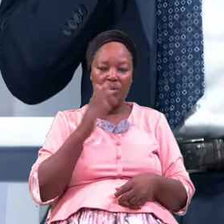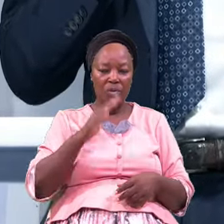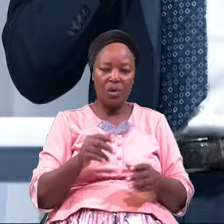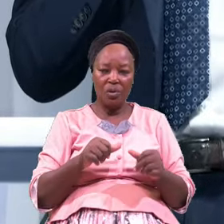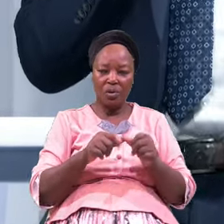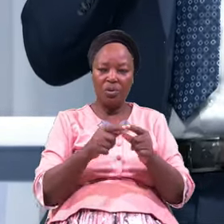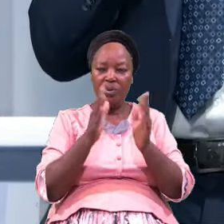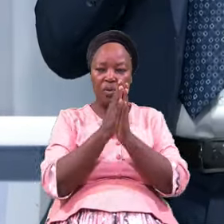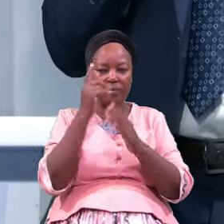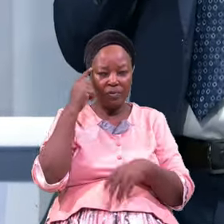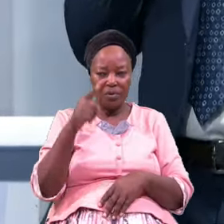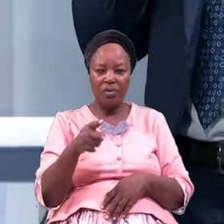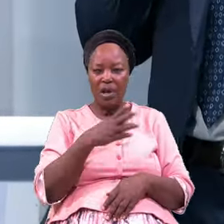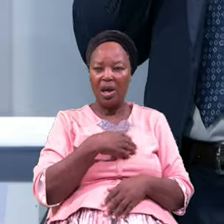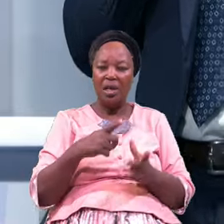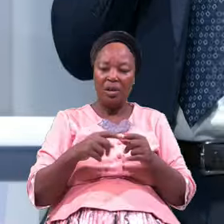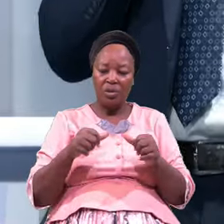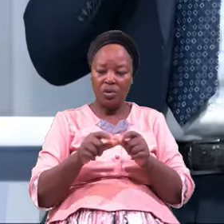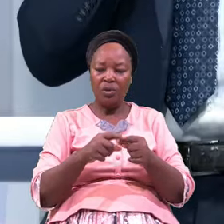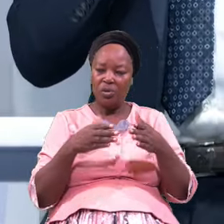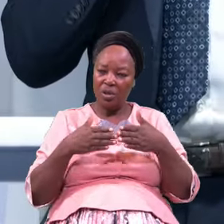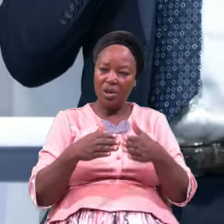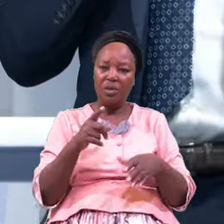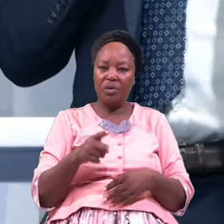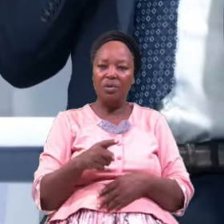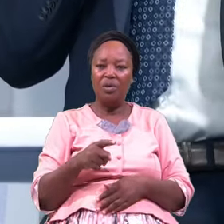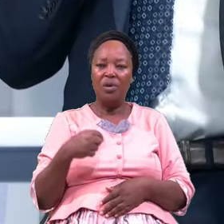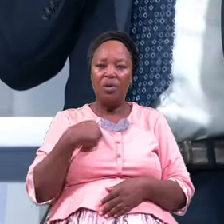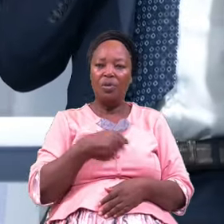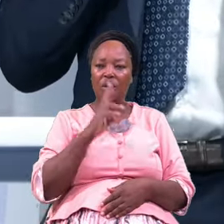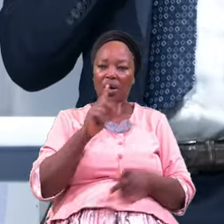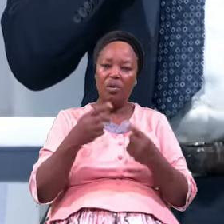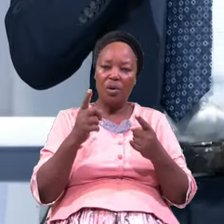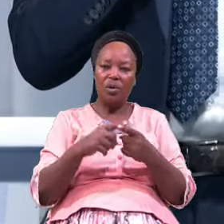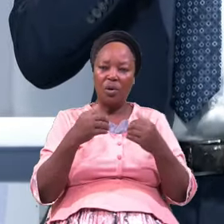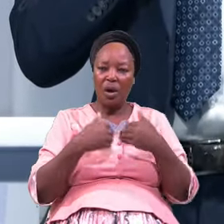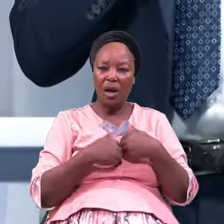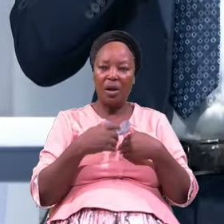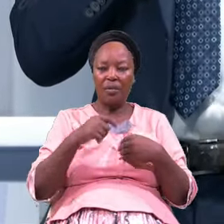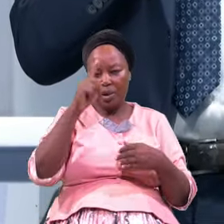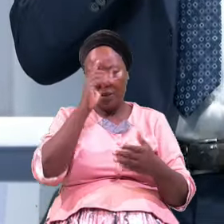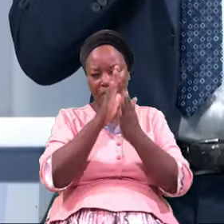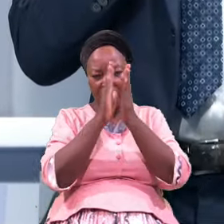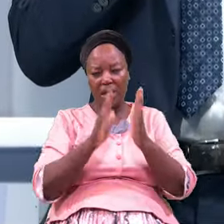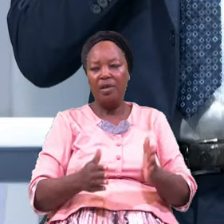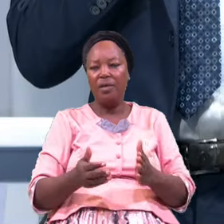Will Continue To Guide You We Are Going To Have A Believers Banquet